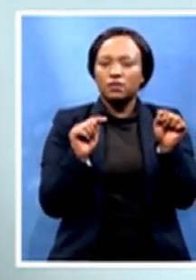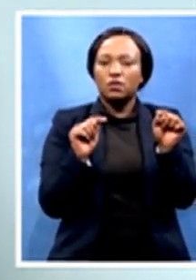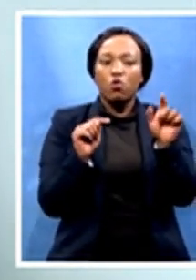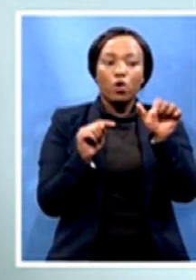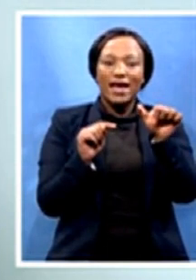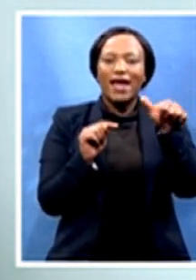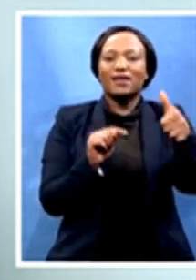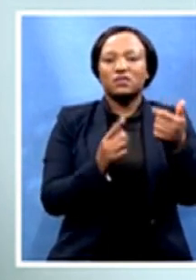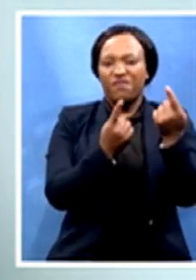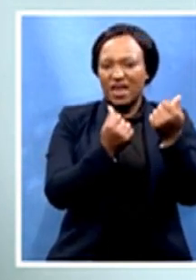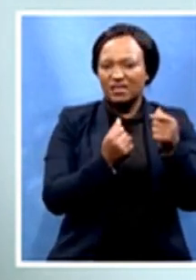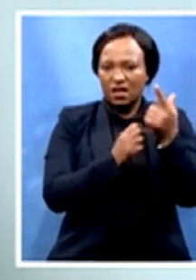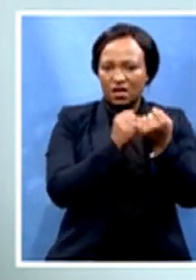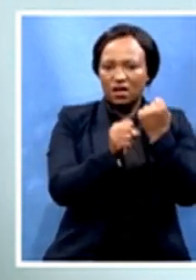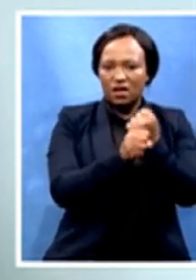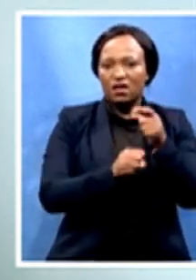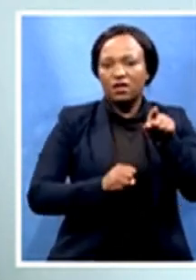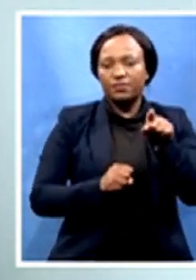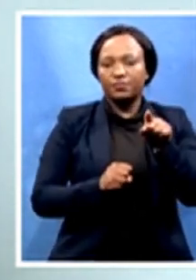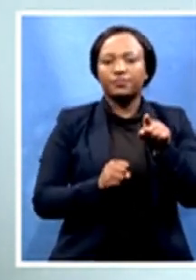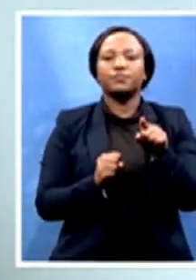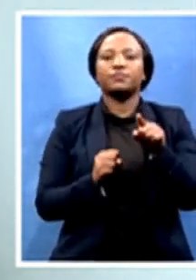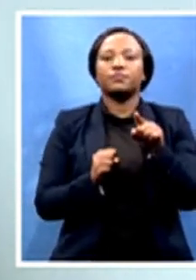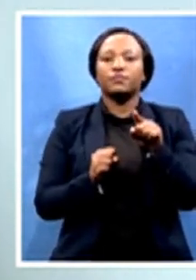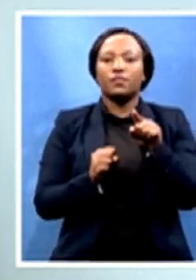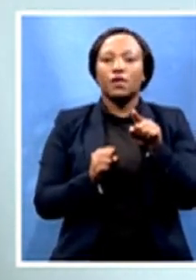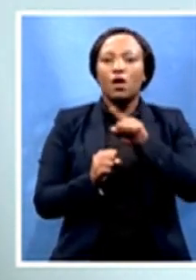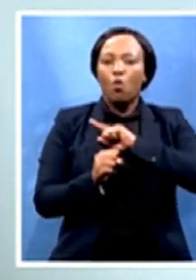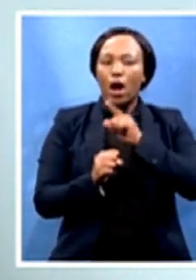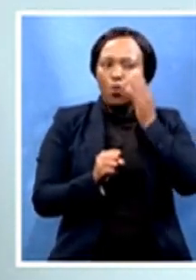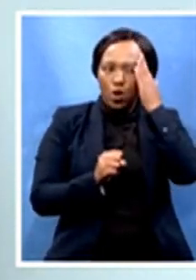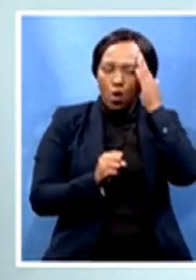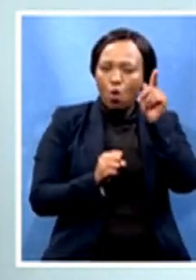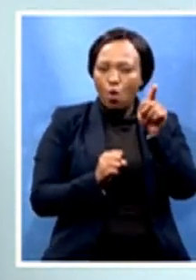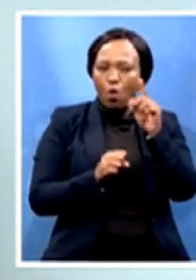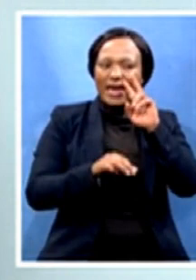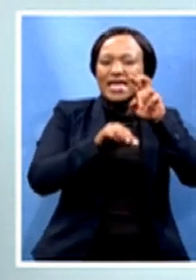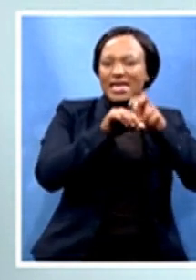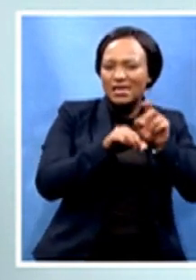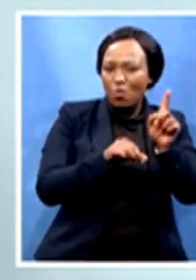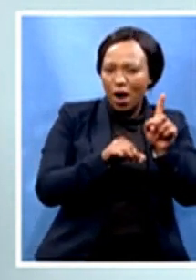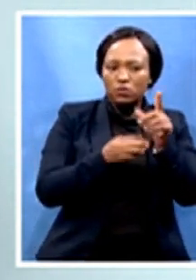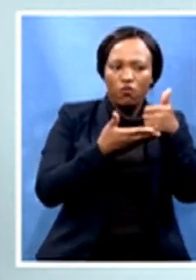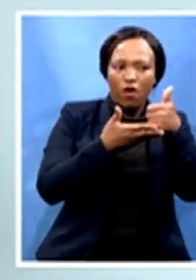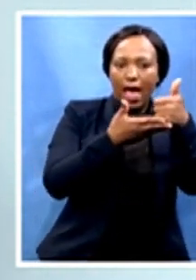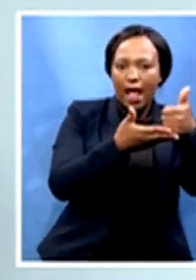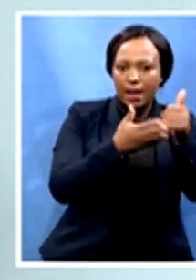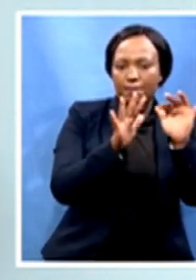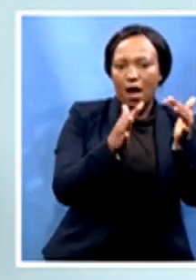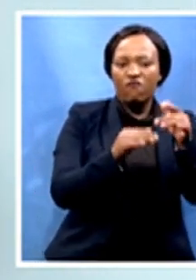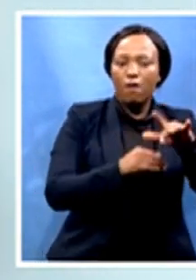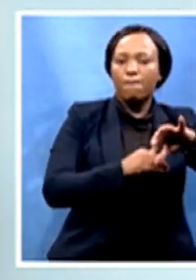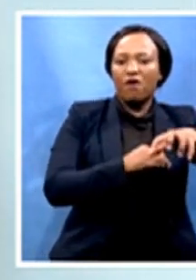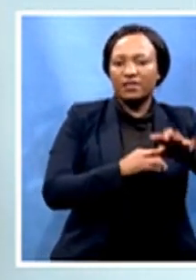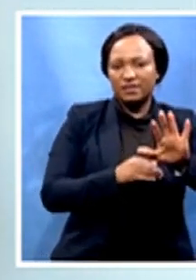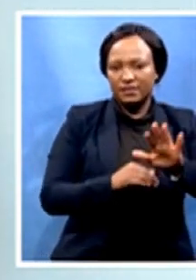magnitude that is, you know, of the need for assistance that is there in the province. Had it not been for the effects